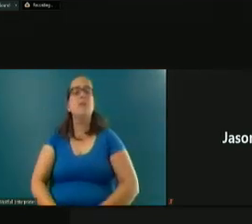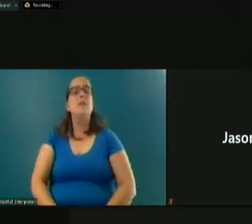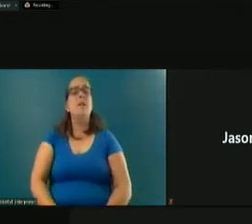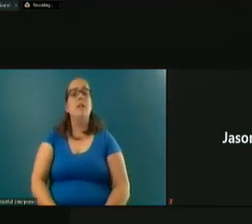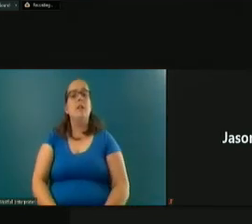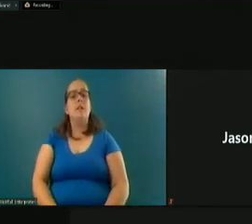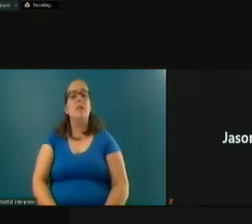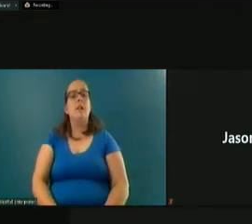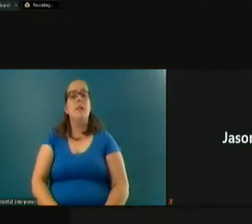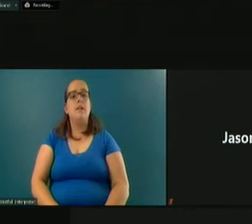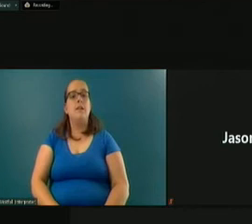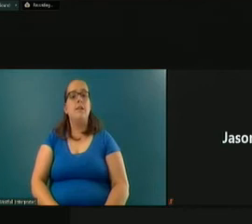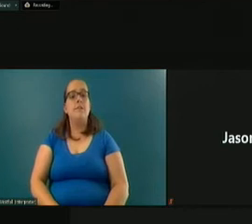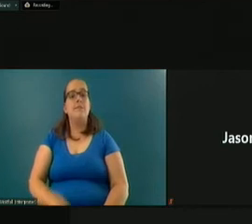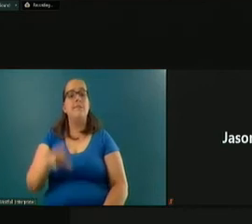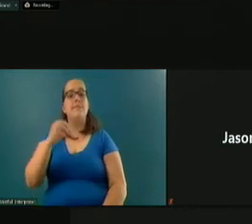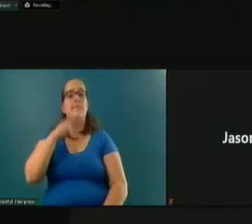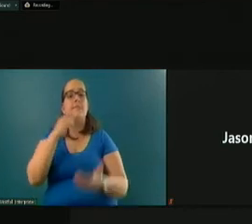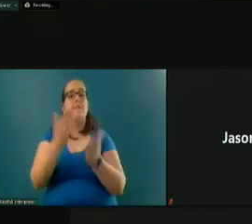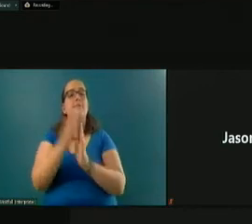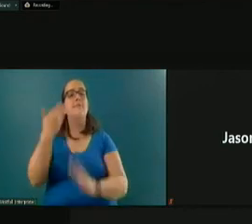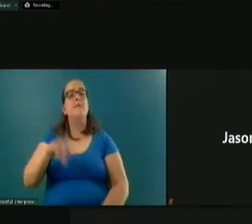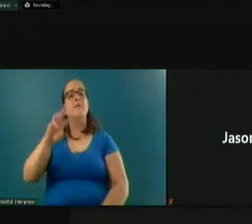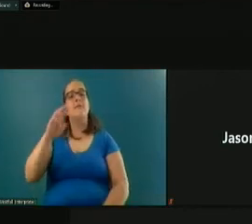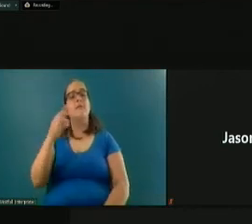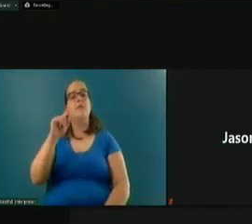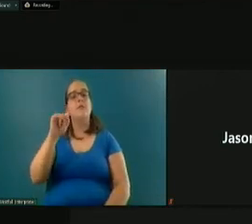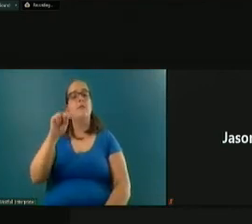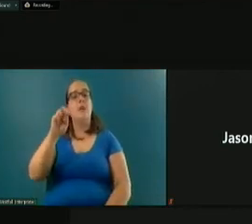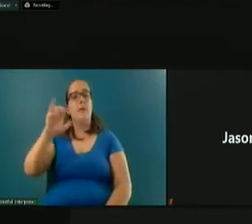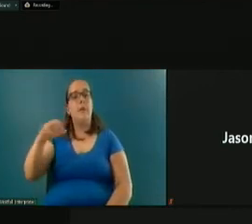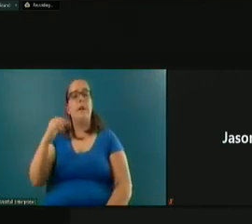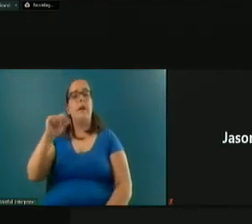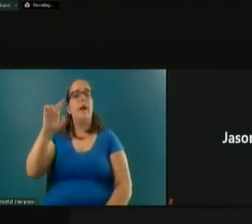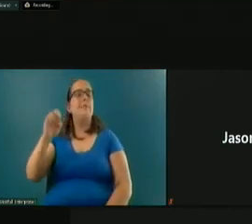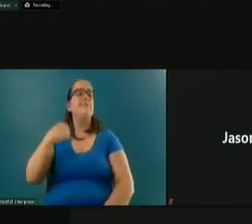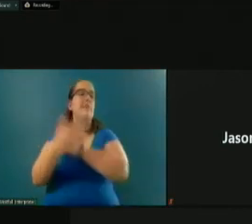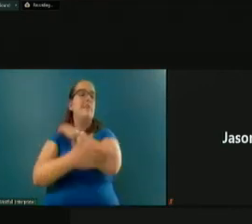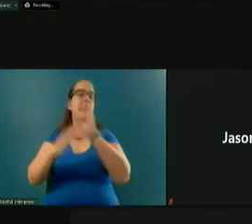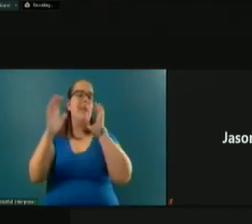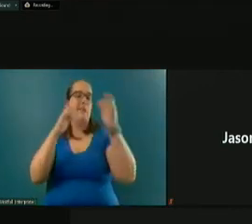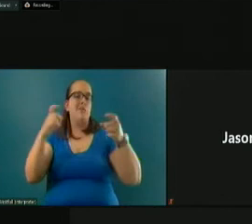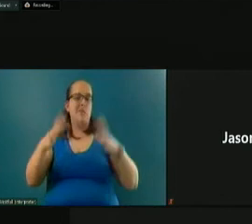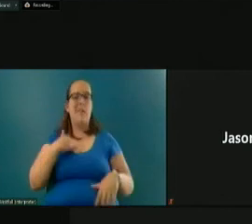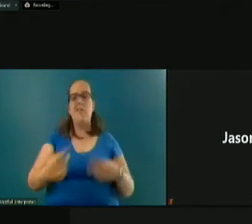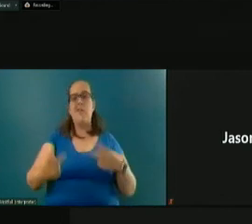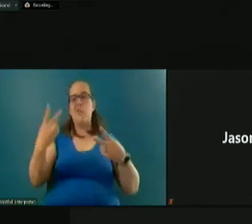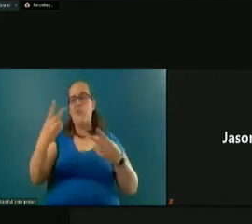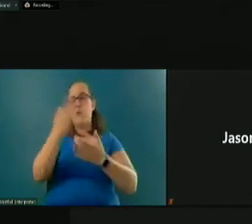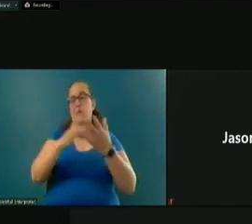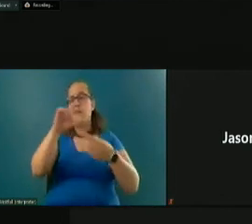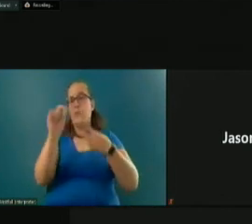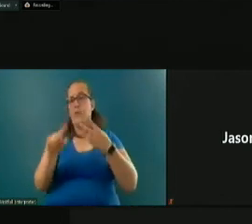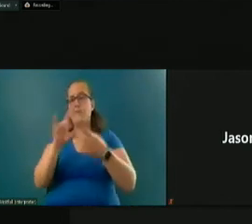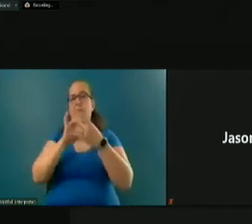I'm going to ask the next question. I'm Whitney Hale. I'm the county's communications director, and I have a two part question as well related to the pandemic